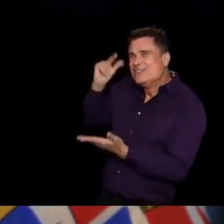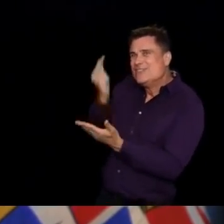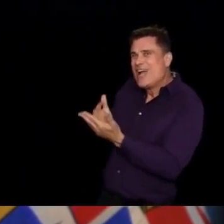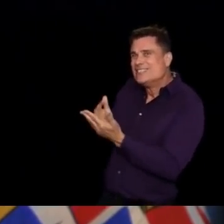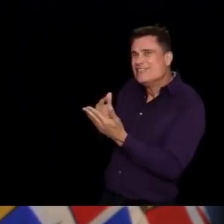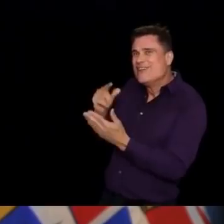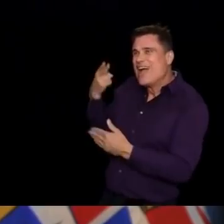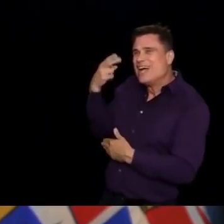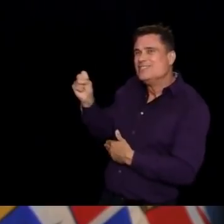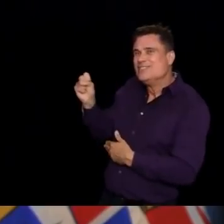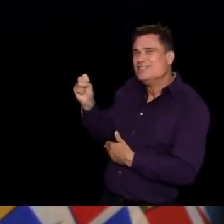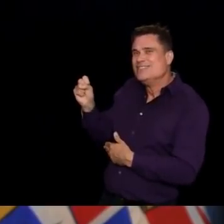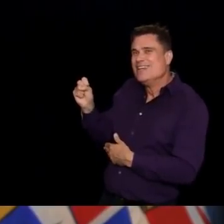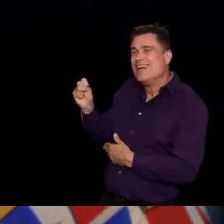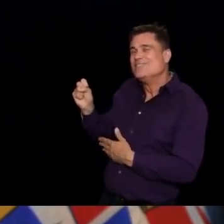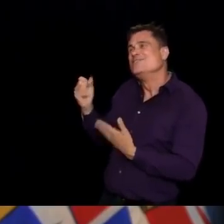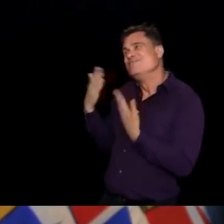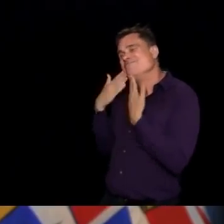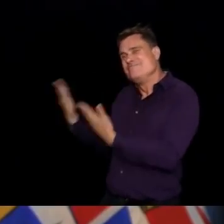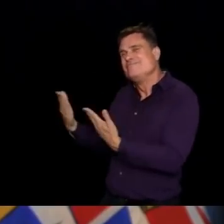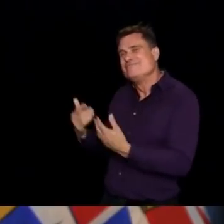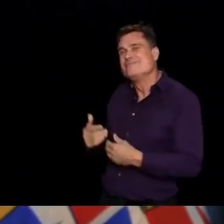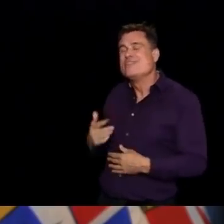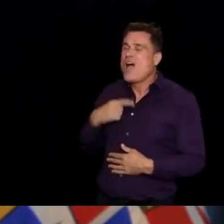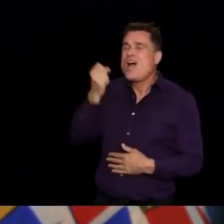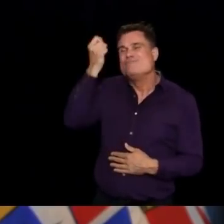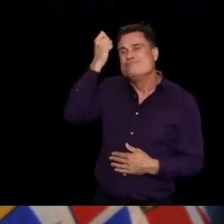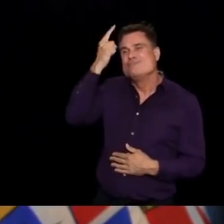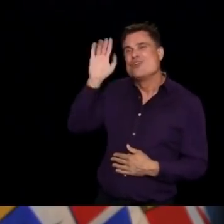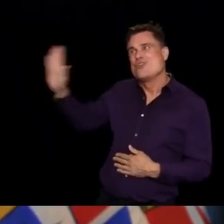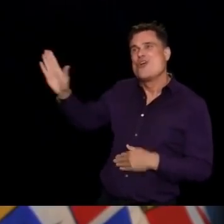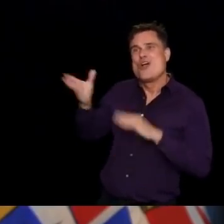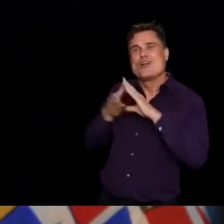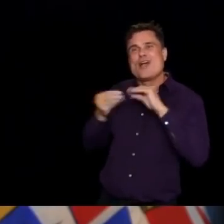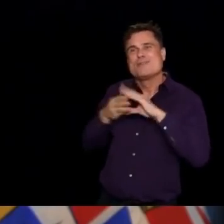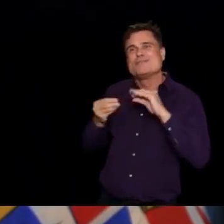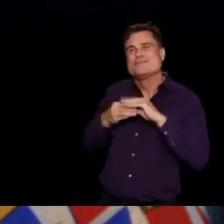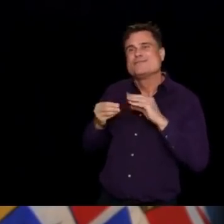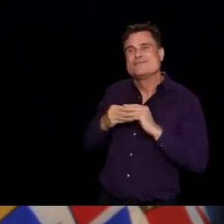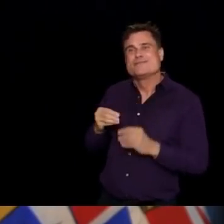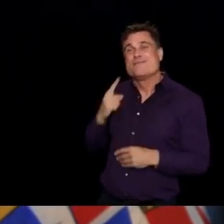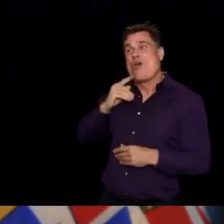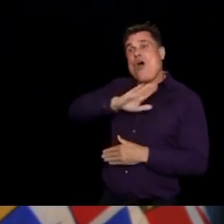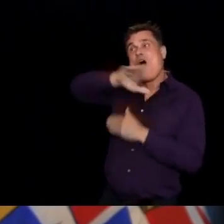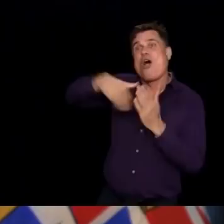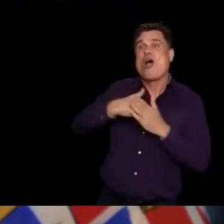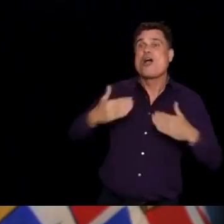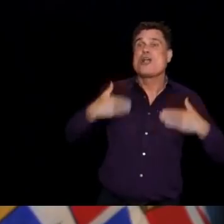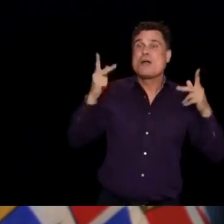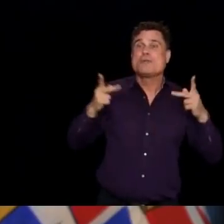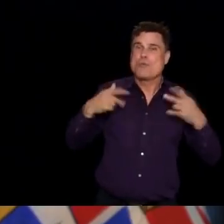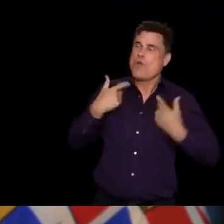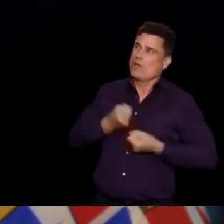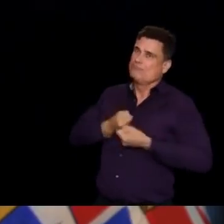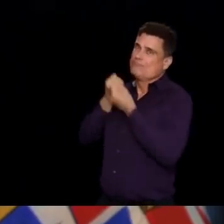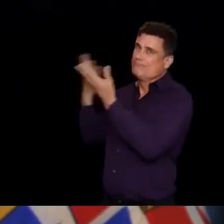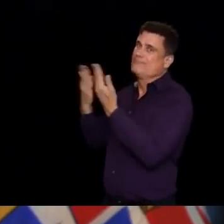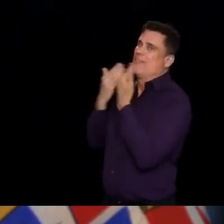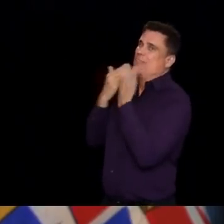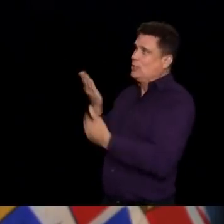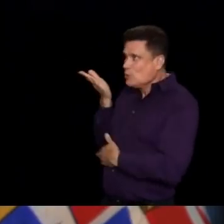understand what you have to say. I just, on behalf of all youth, I really appreciate what you're doing for us. So thank you so much, Dr. Henry. Thank you.